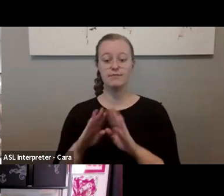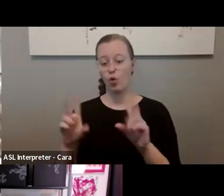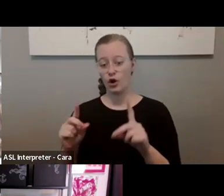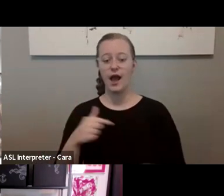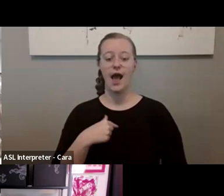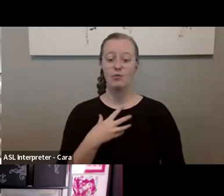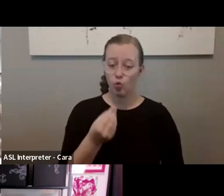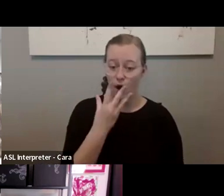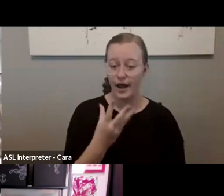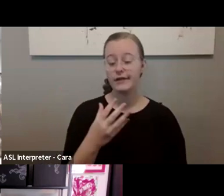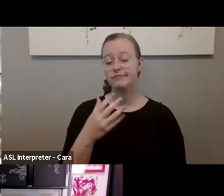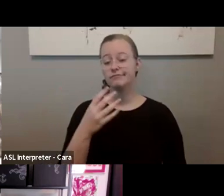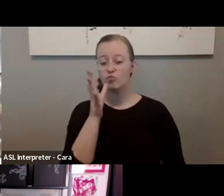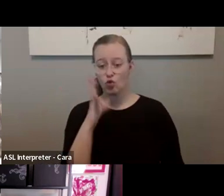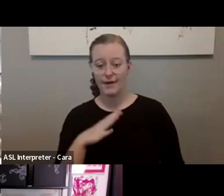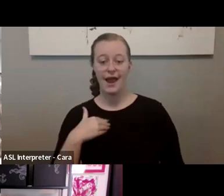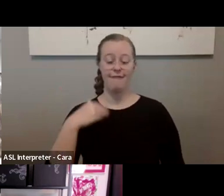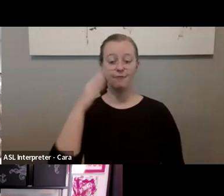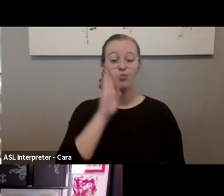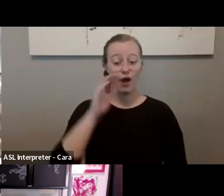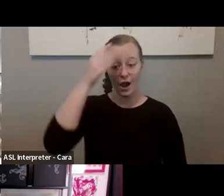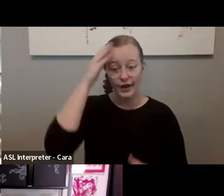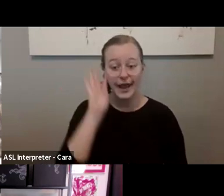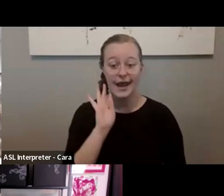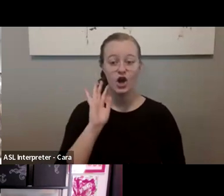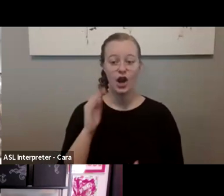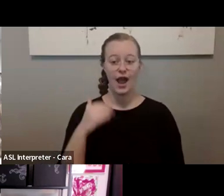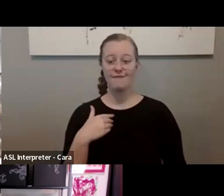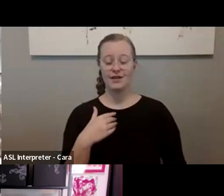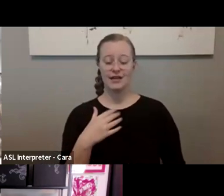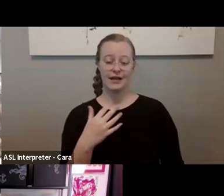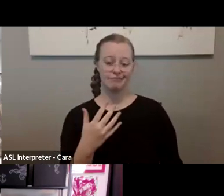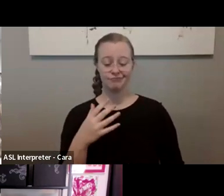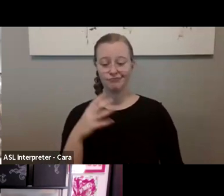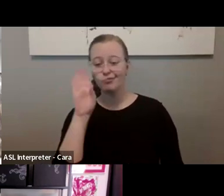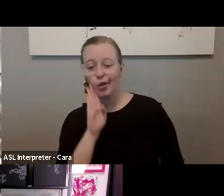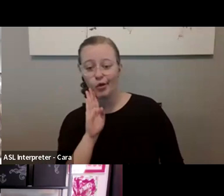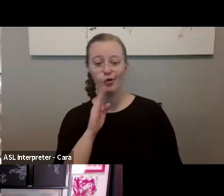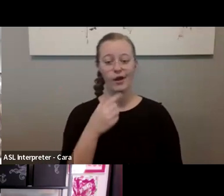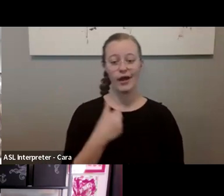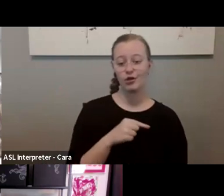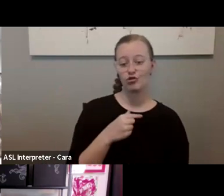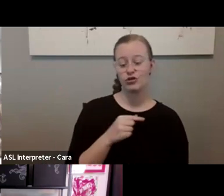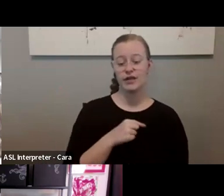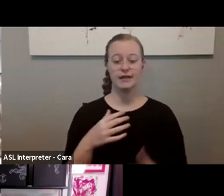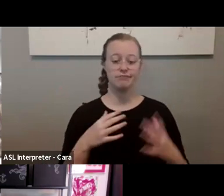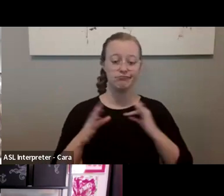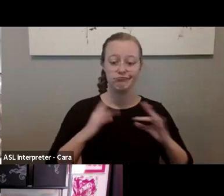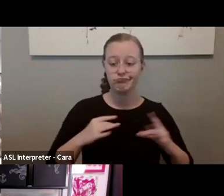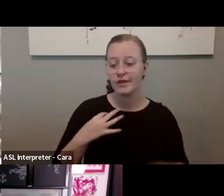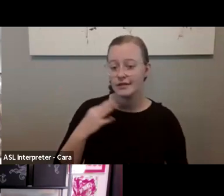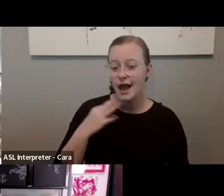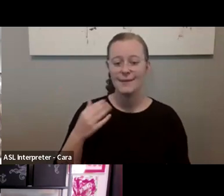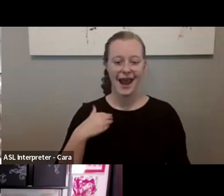woman with brown hair. I'm wearing a navy and green print top and dangling silver ginkgo leaf